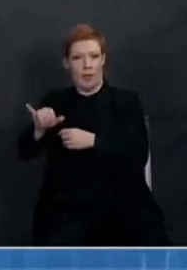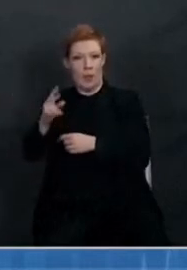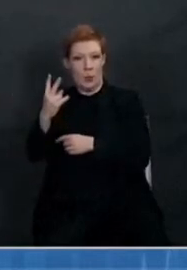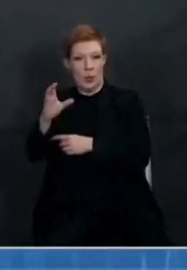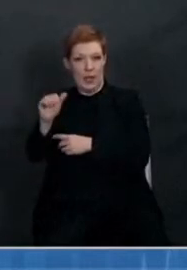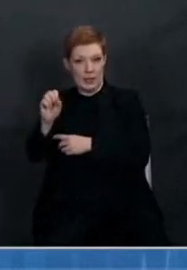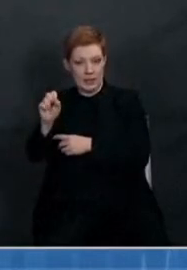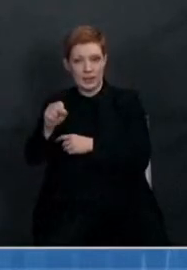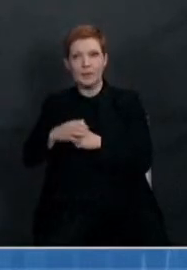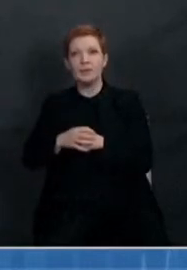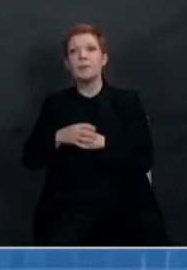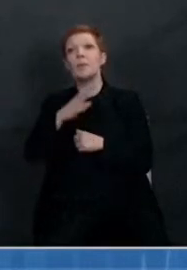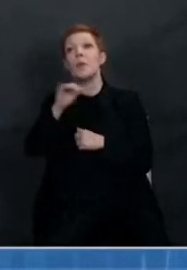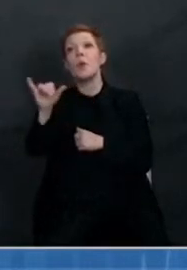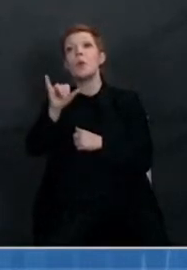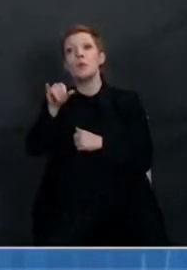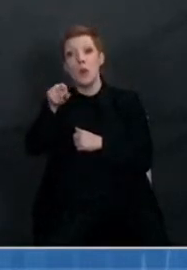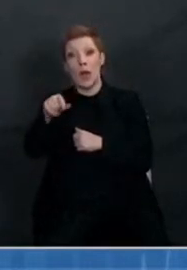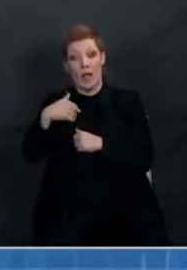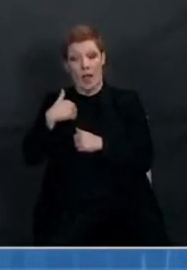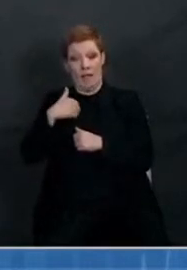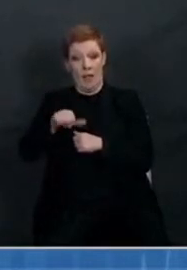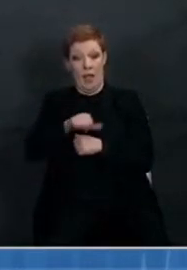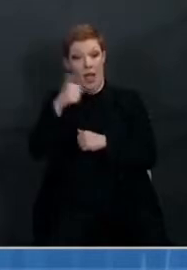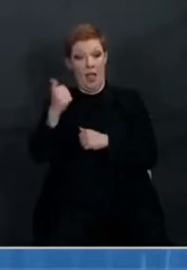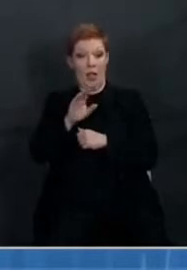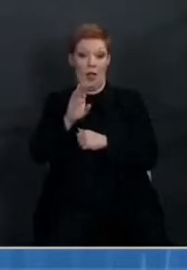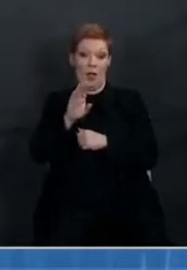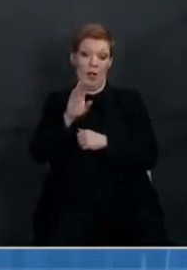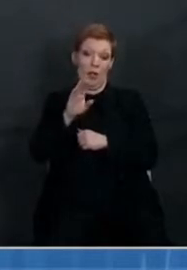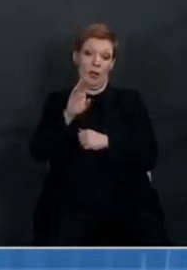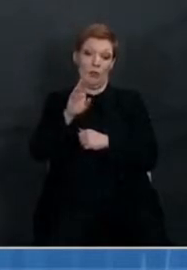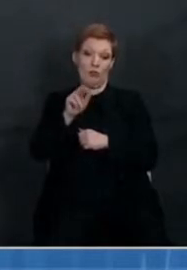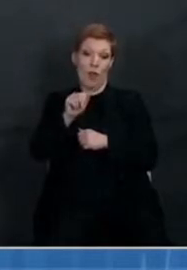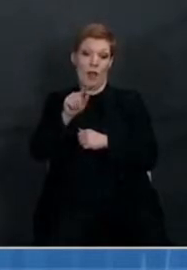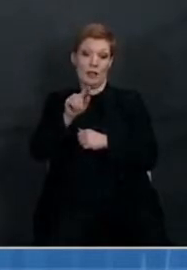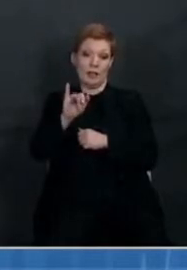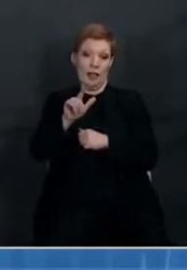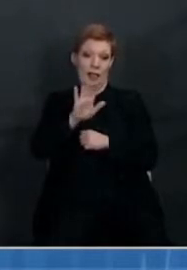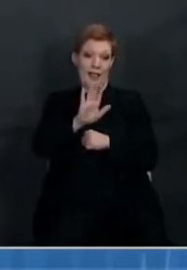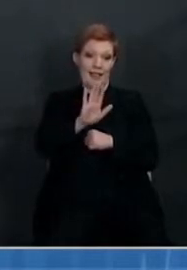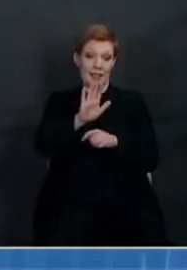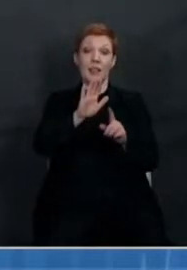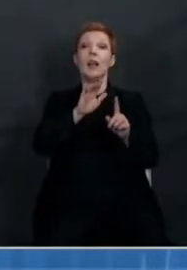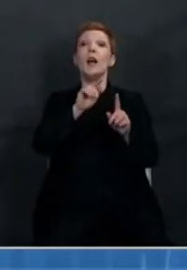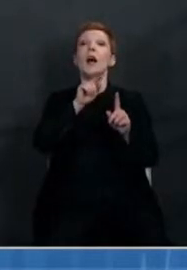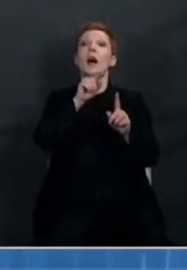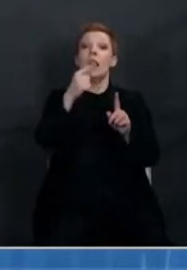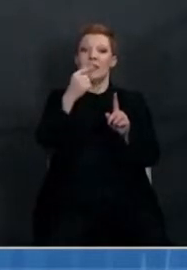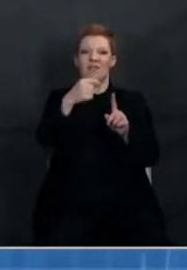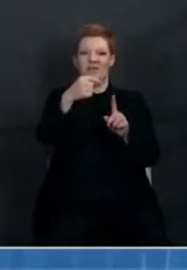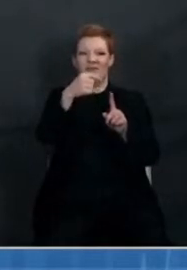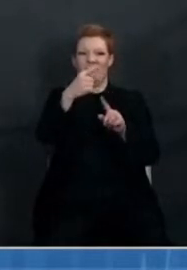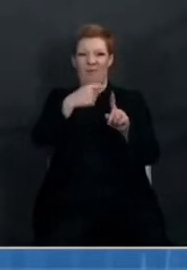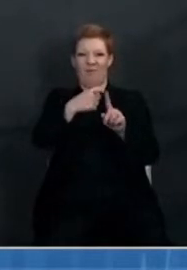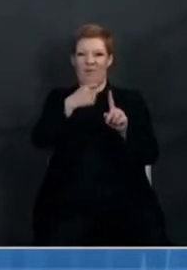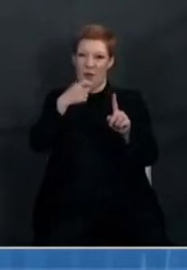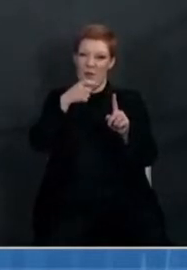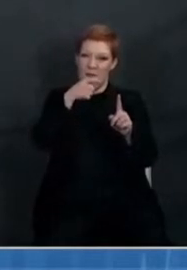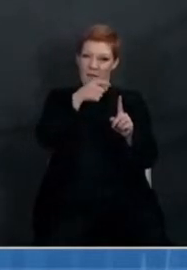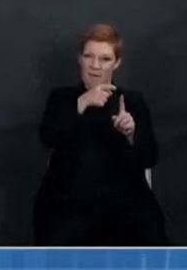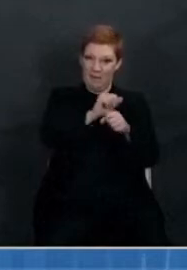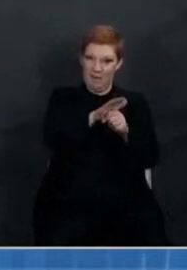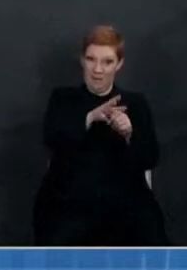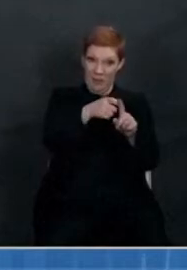case of the B.1.1 variant, the one first detected in Brazil, which has been confirmed in one state, Minnesota. CDC